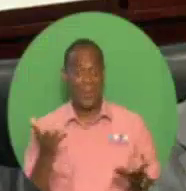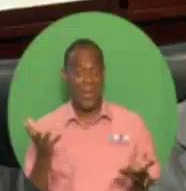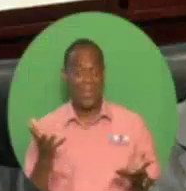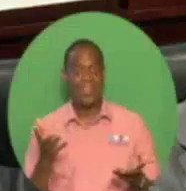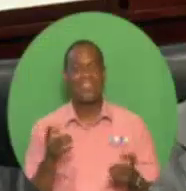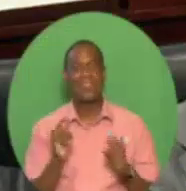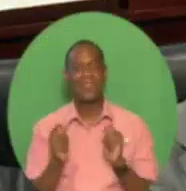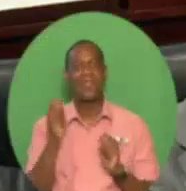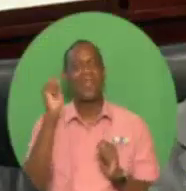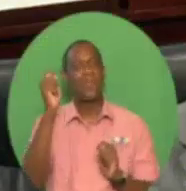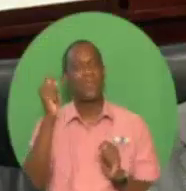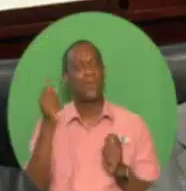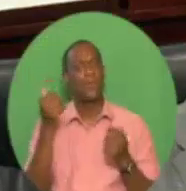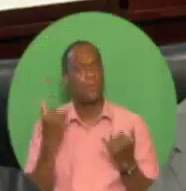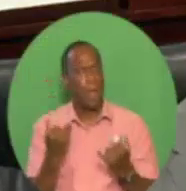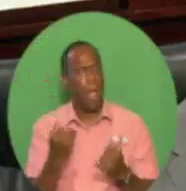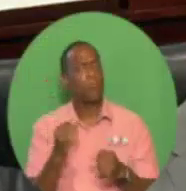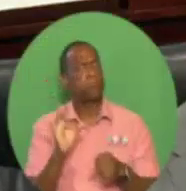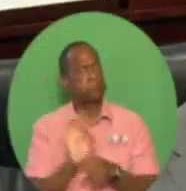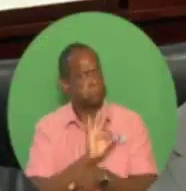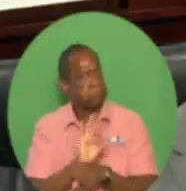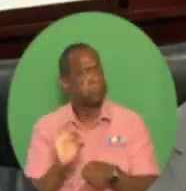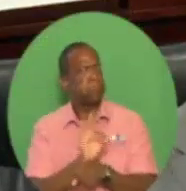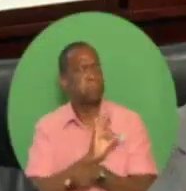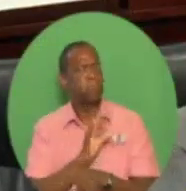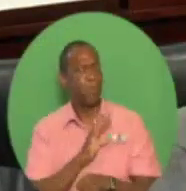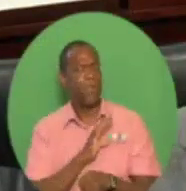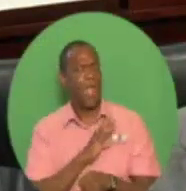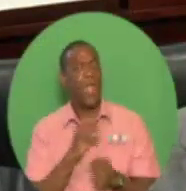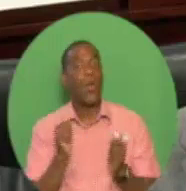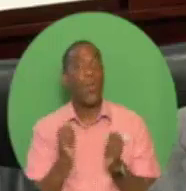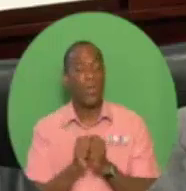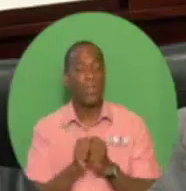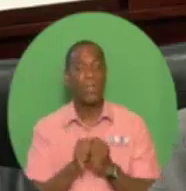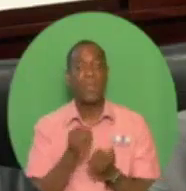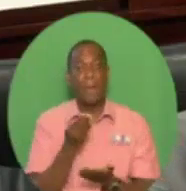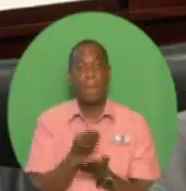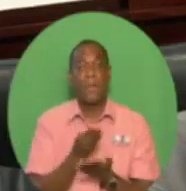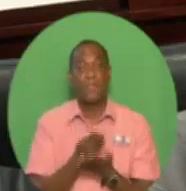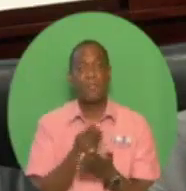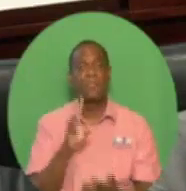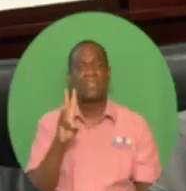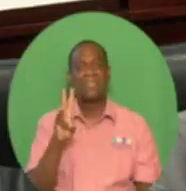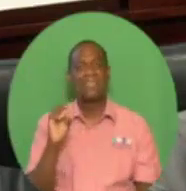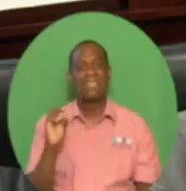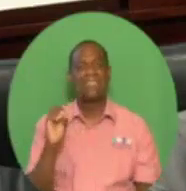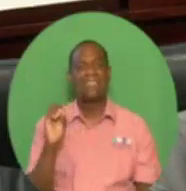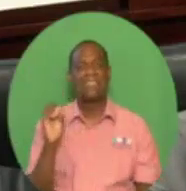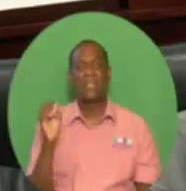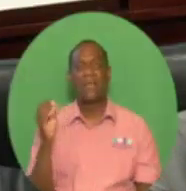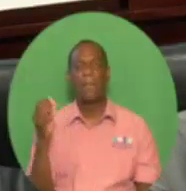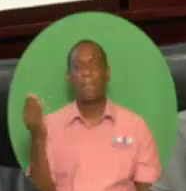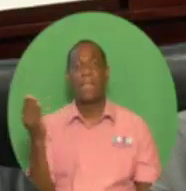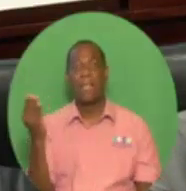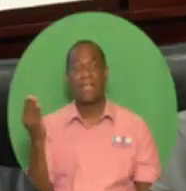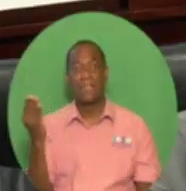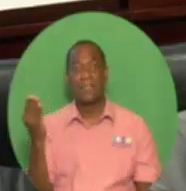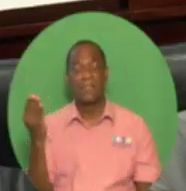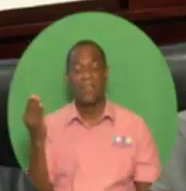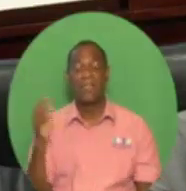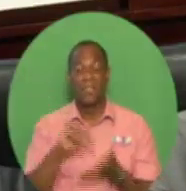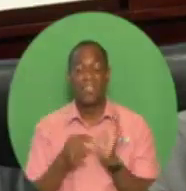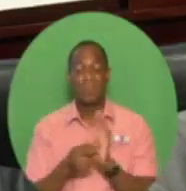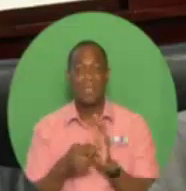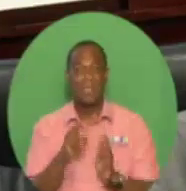with an annual budget of approximately $50 billion, $13 billion less than the